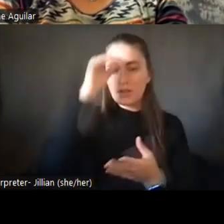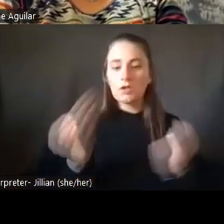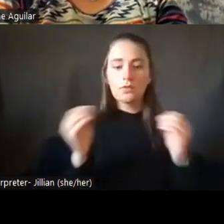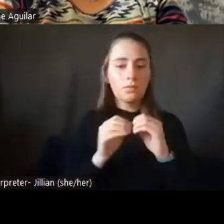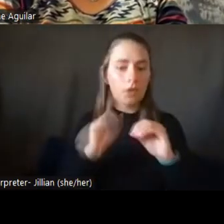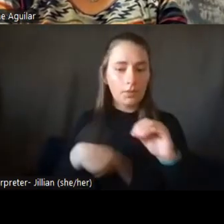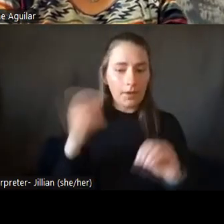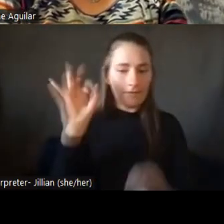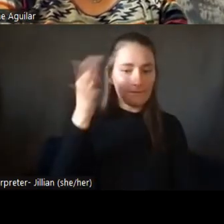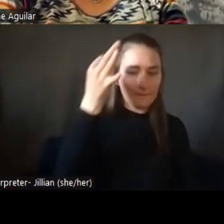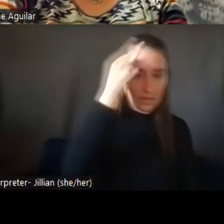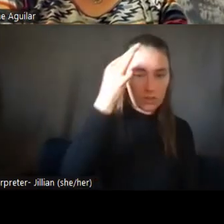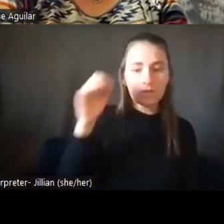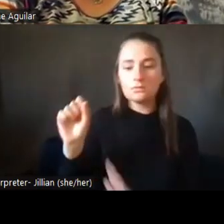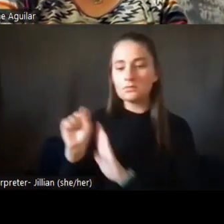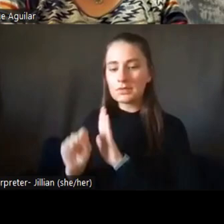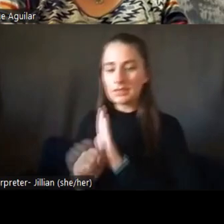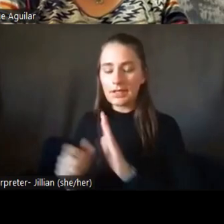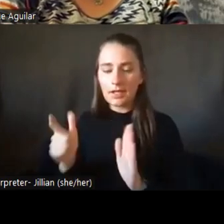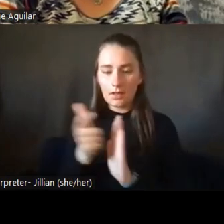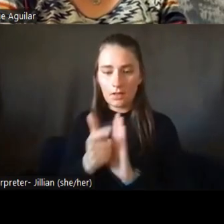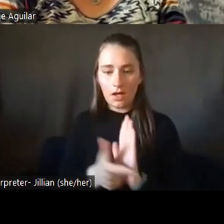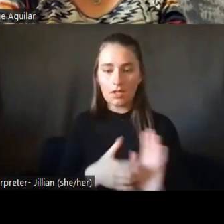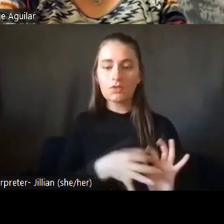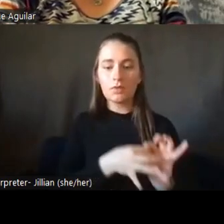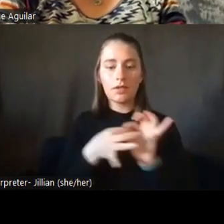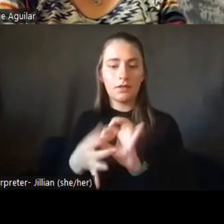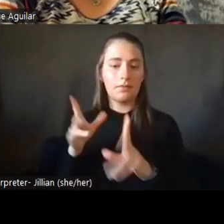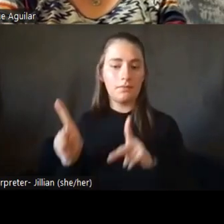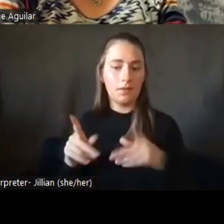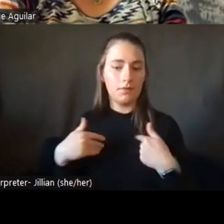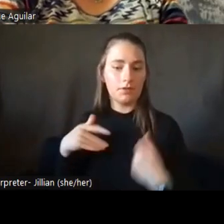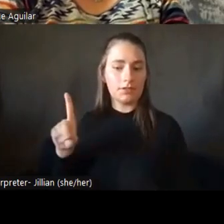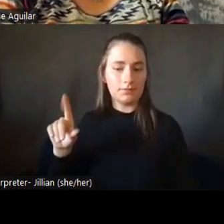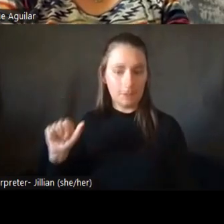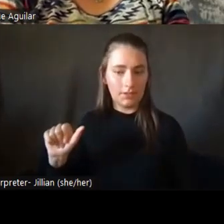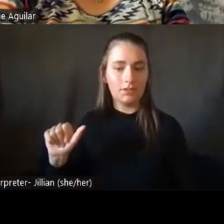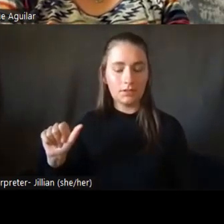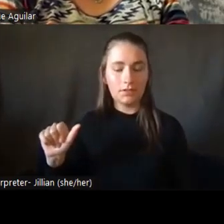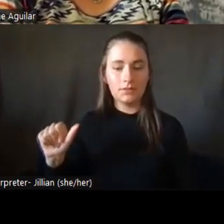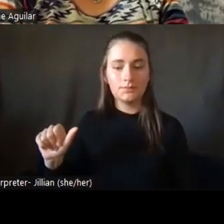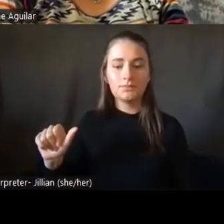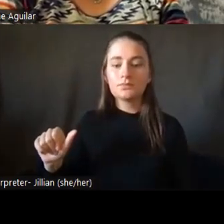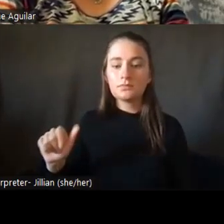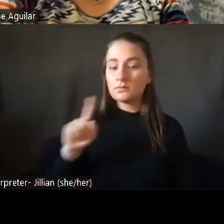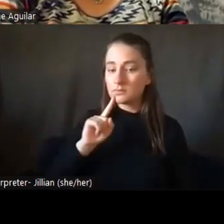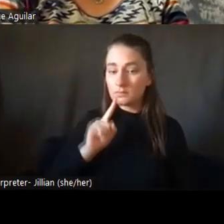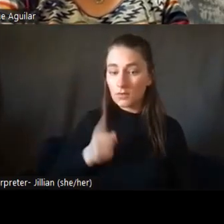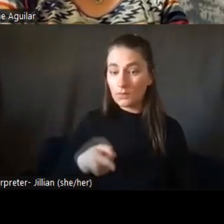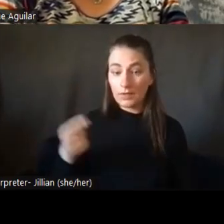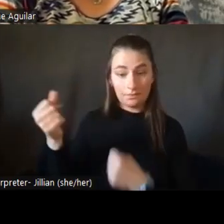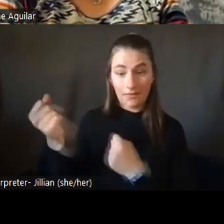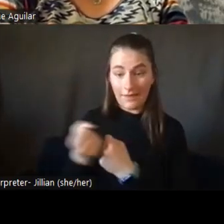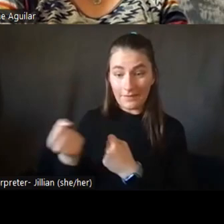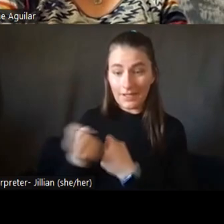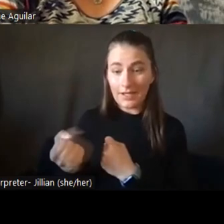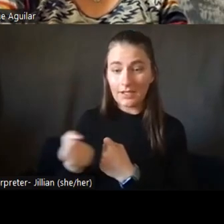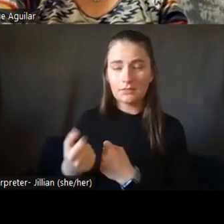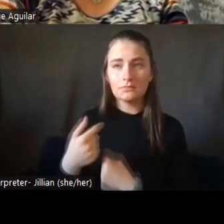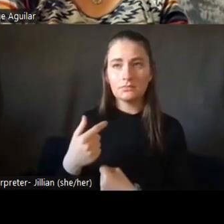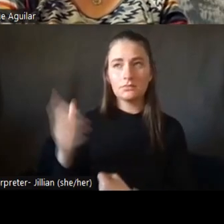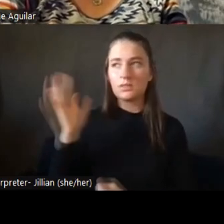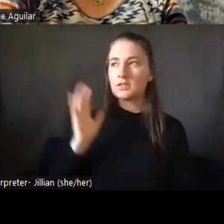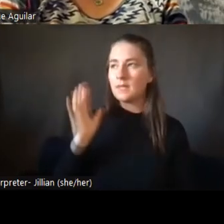and state laws related to people with disabilities. And we actually advocated, this is